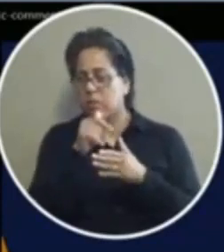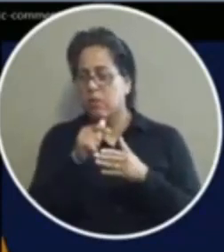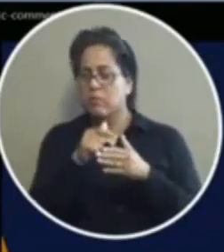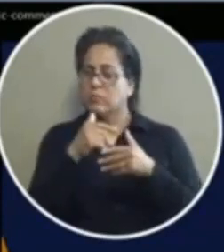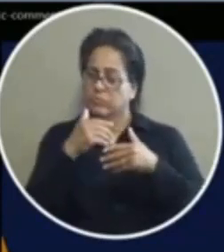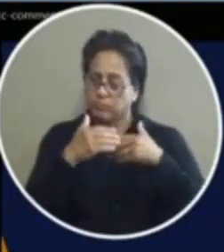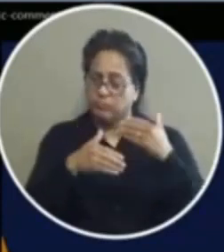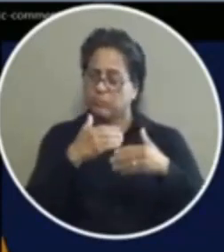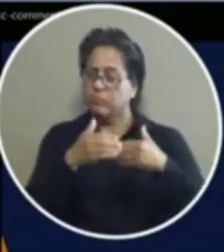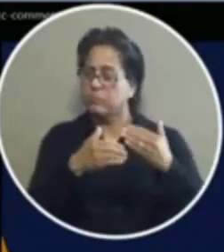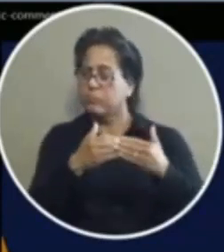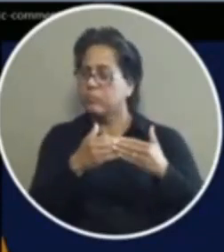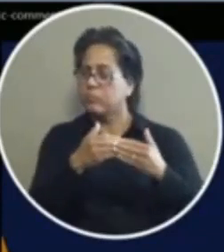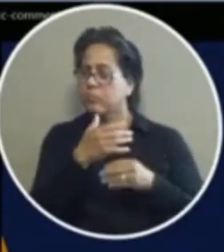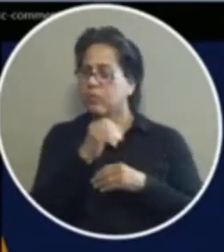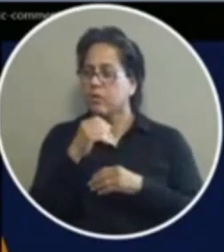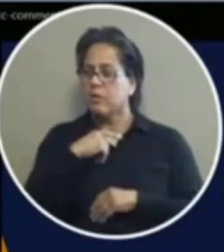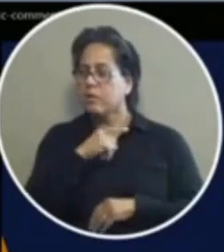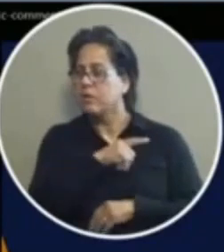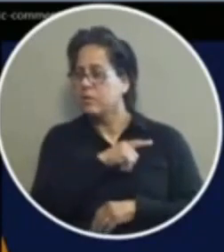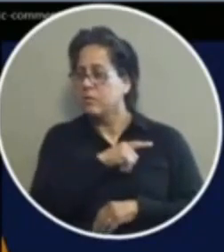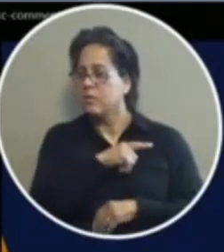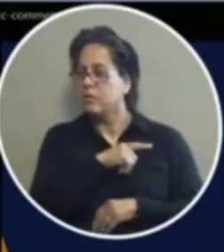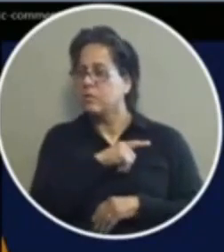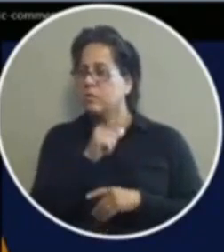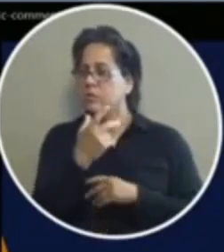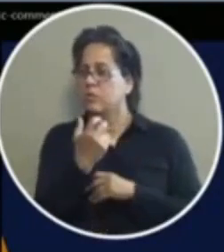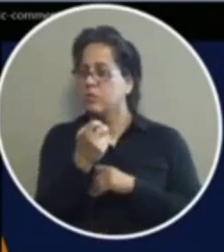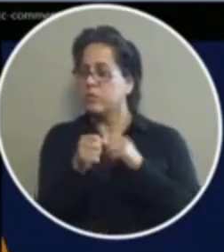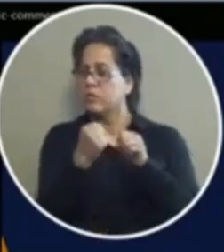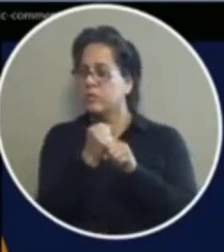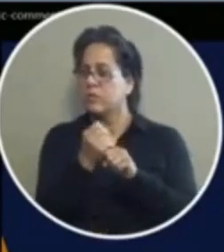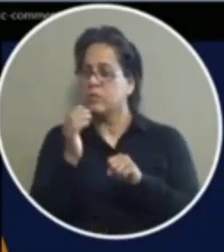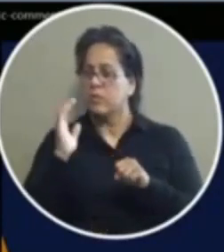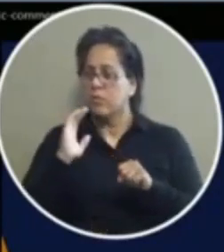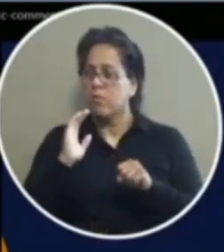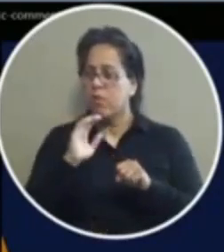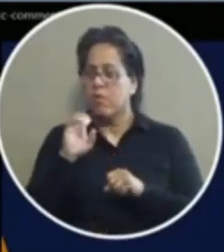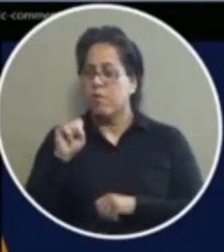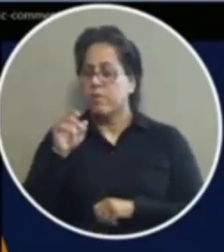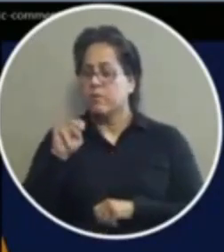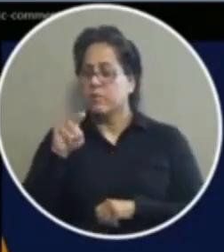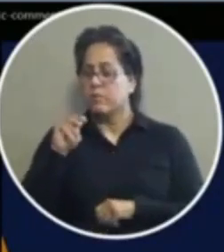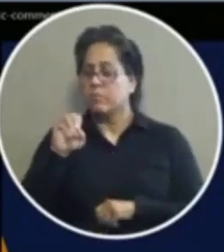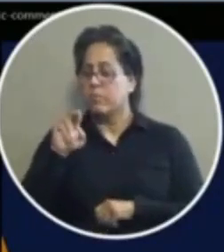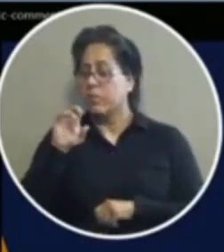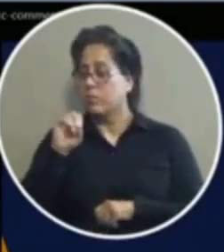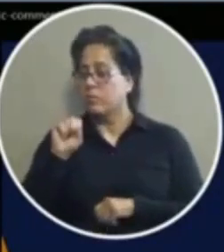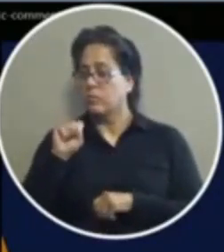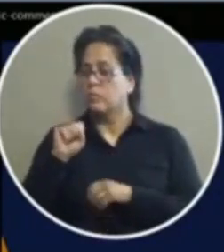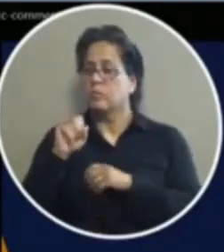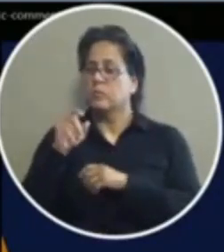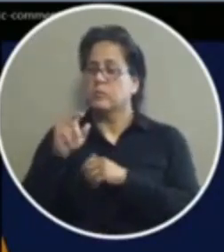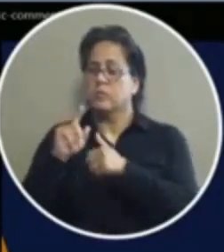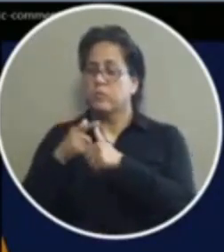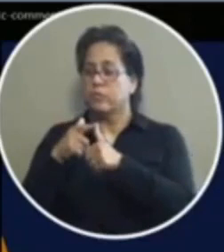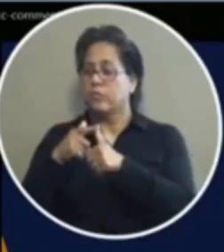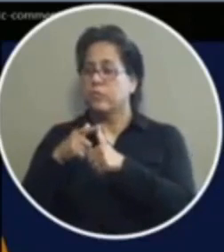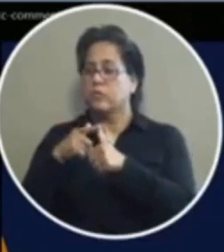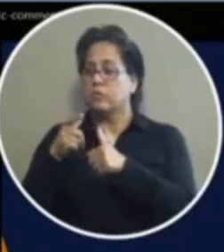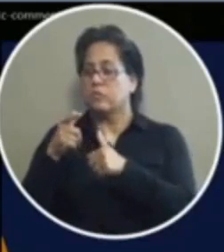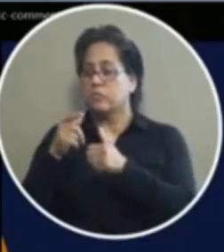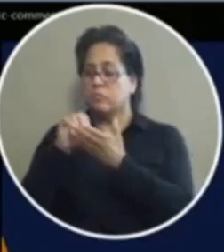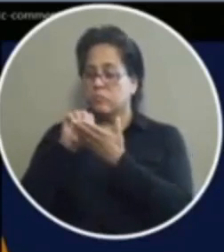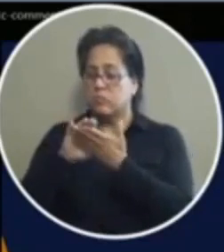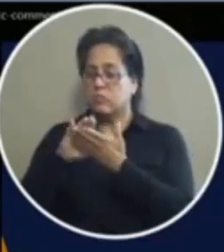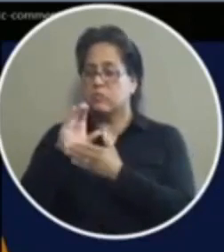and accept something that the texas legislature stopped coming 13 years ago san marcos is now the first texas city to pass site and release law